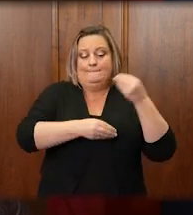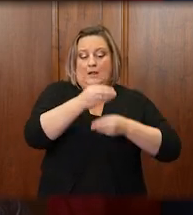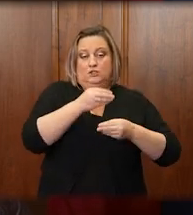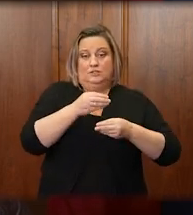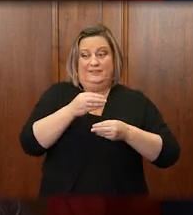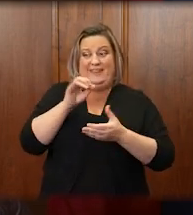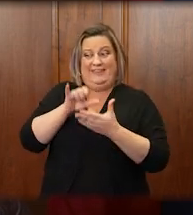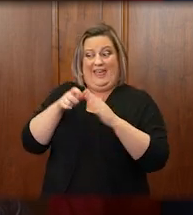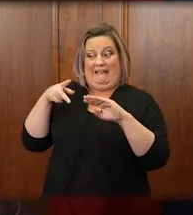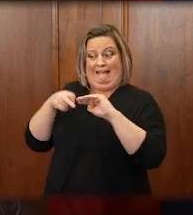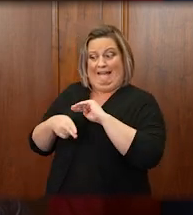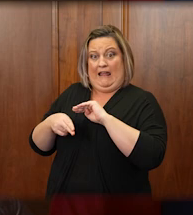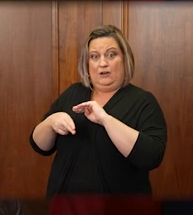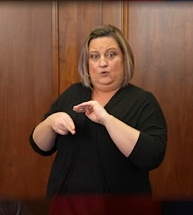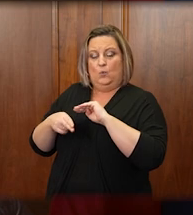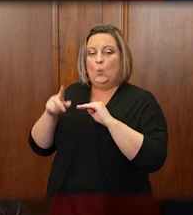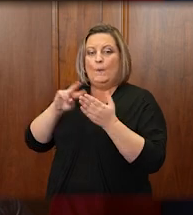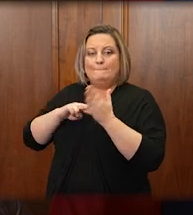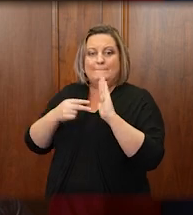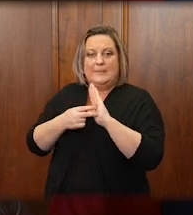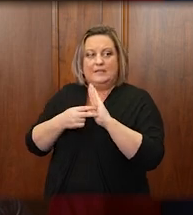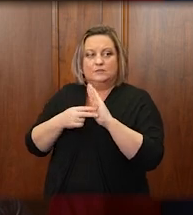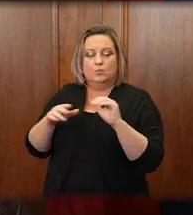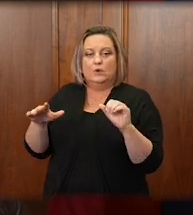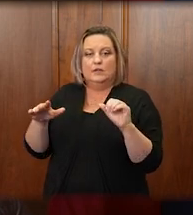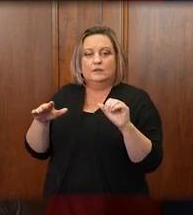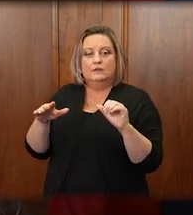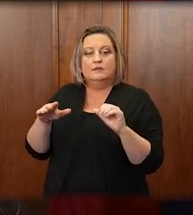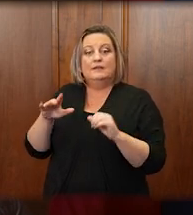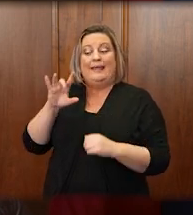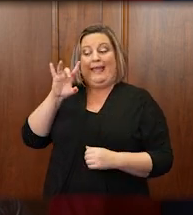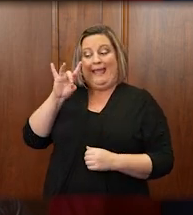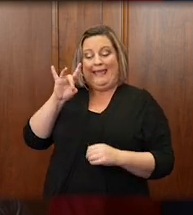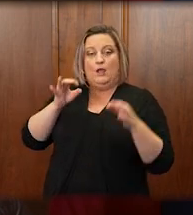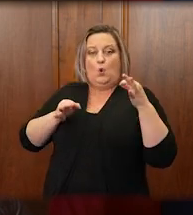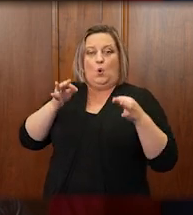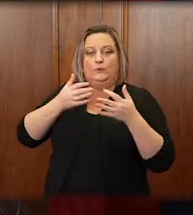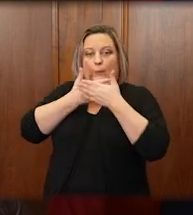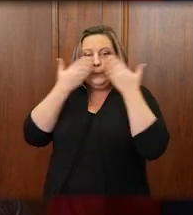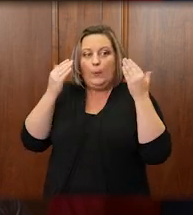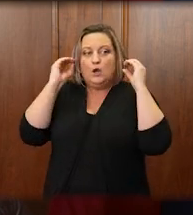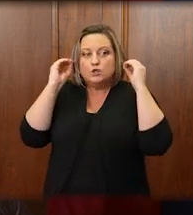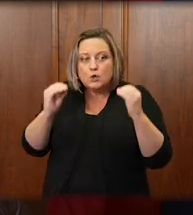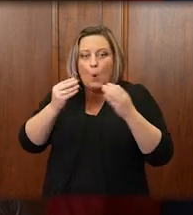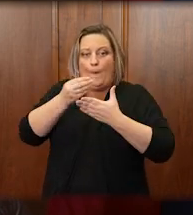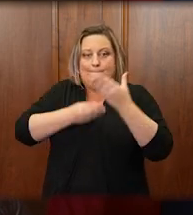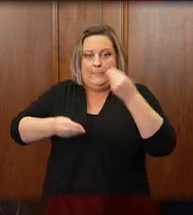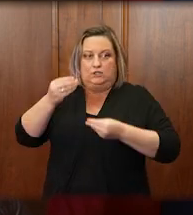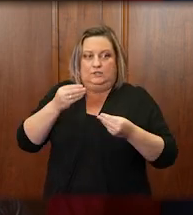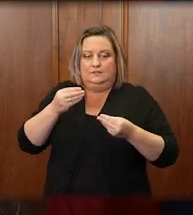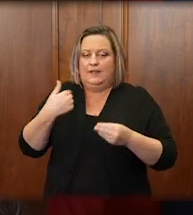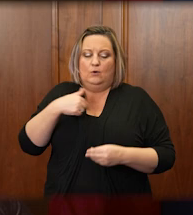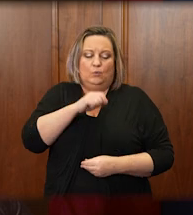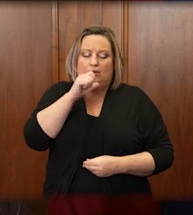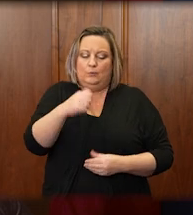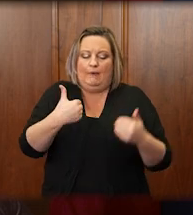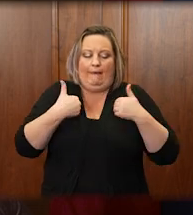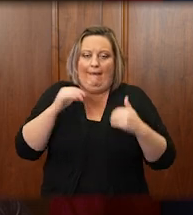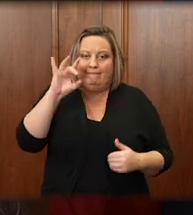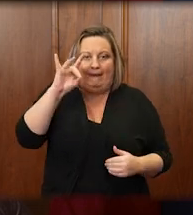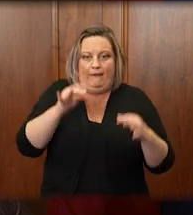judicial branch would eliminate the entire budgets of eight courts. We do not have eight courts to spare,